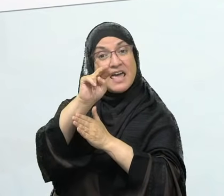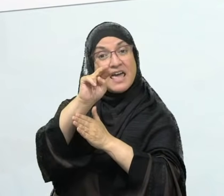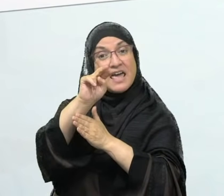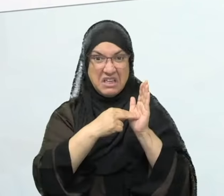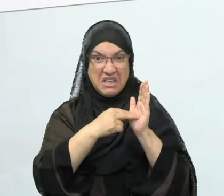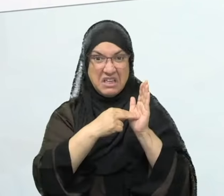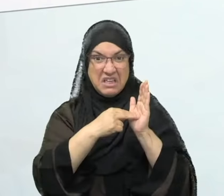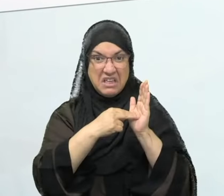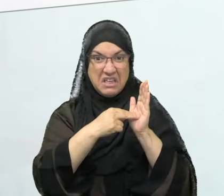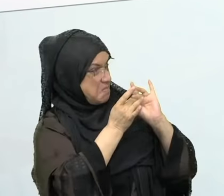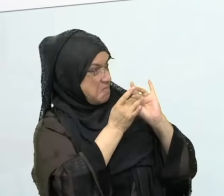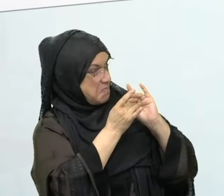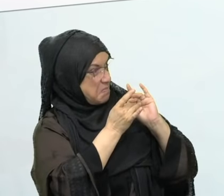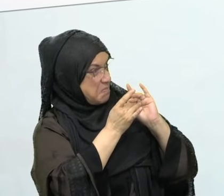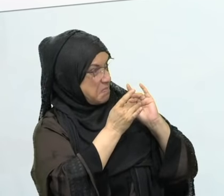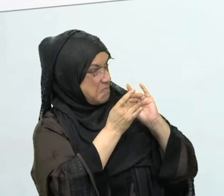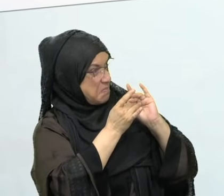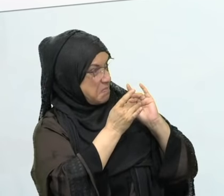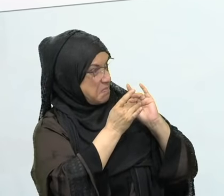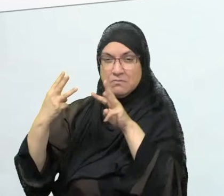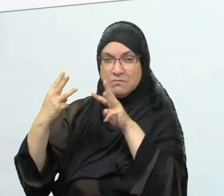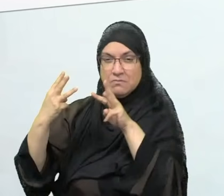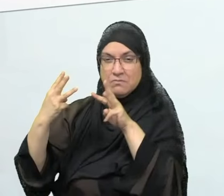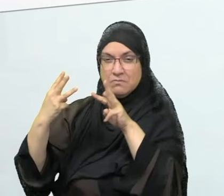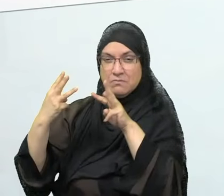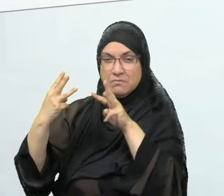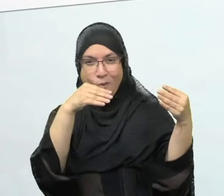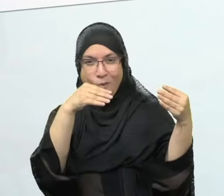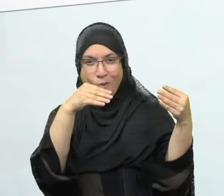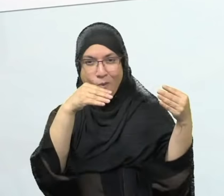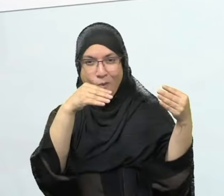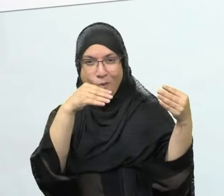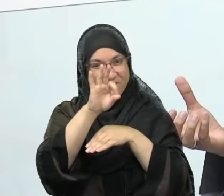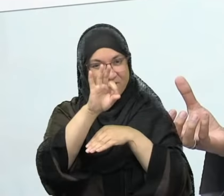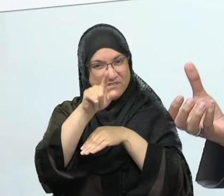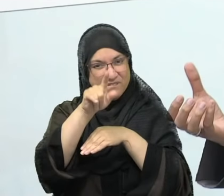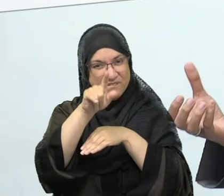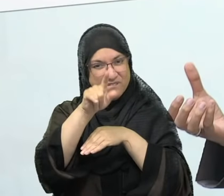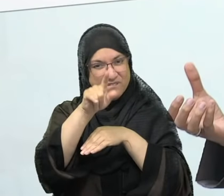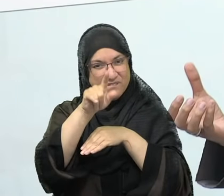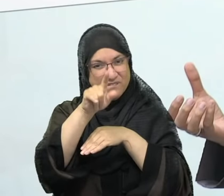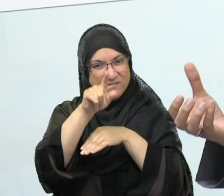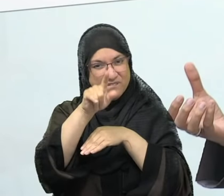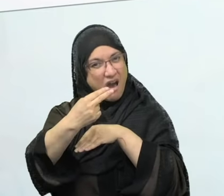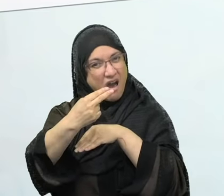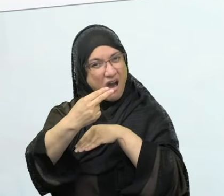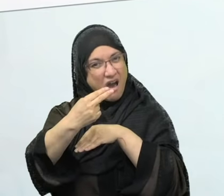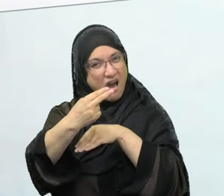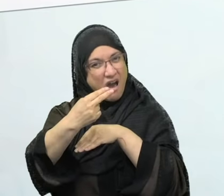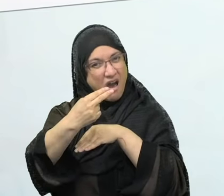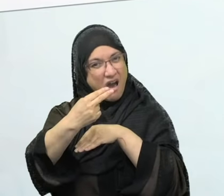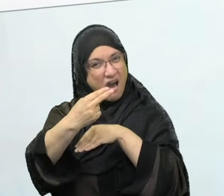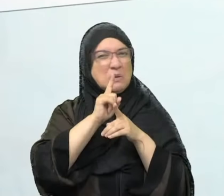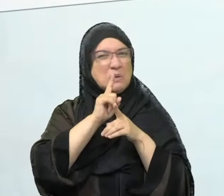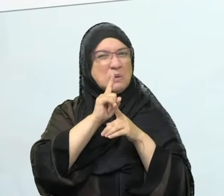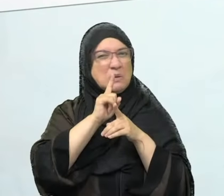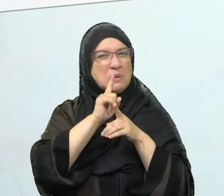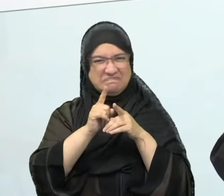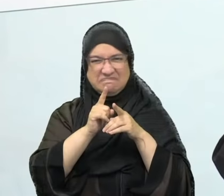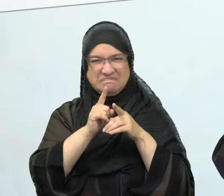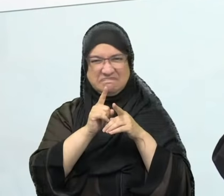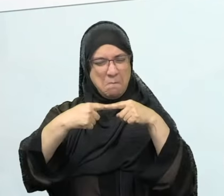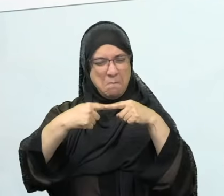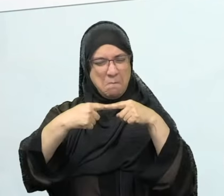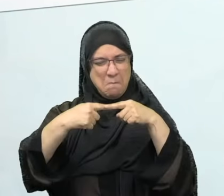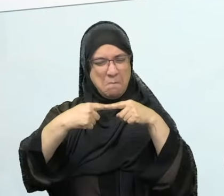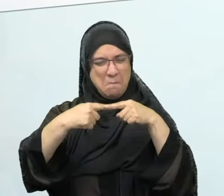to reconcile between two people, you've got to kind of exaggerate when you're talking to another person about how, saying, you know, I think that person really loves you.